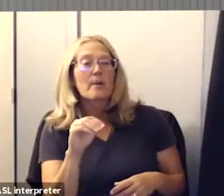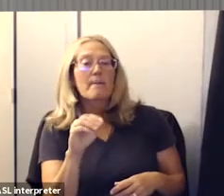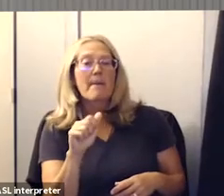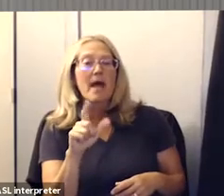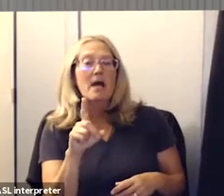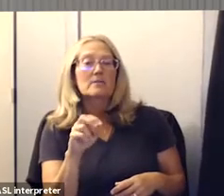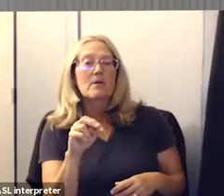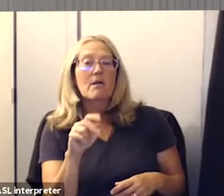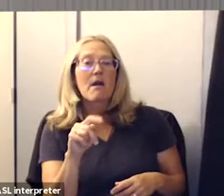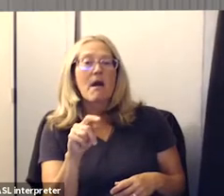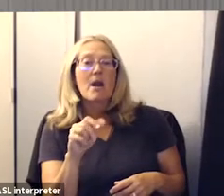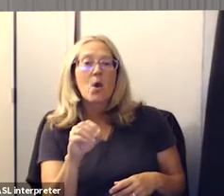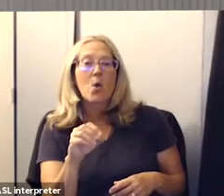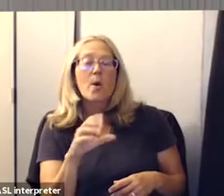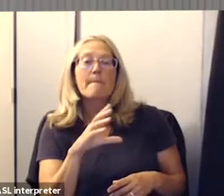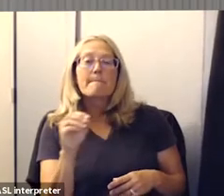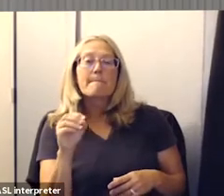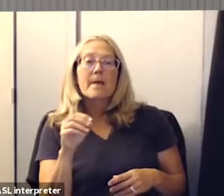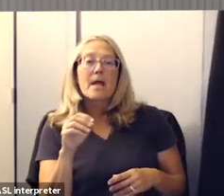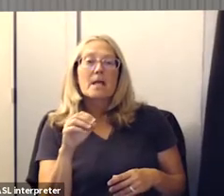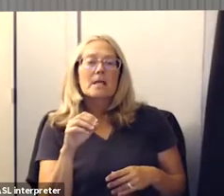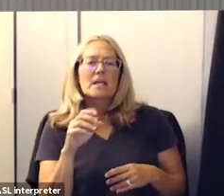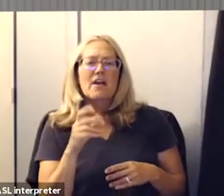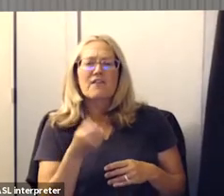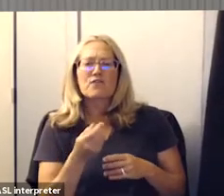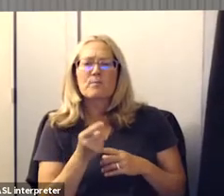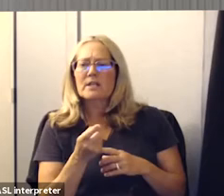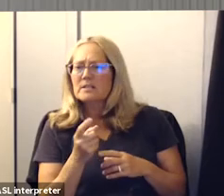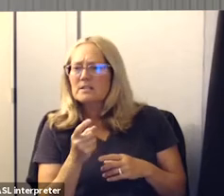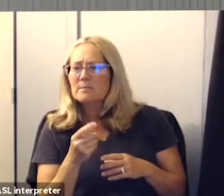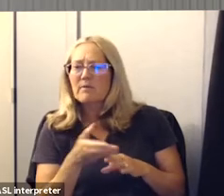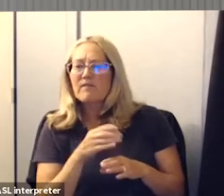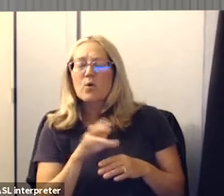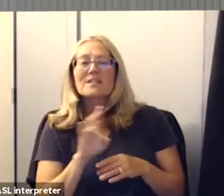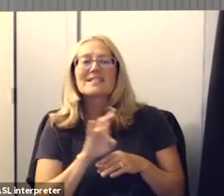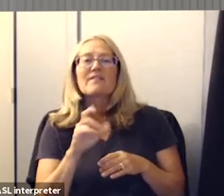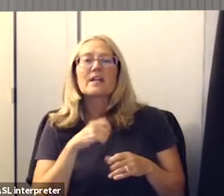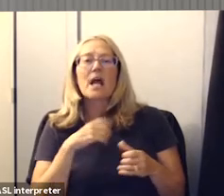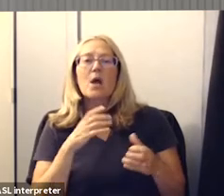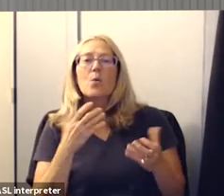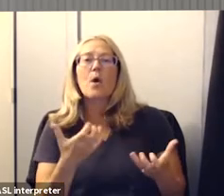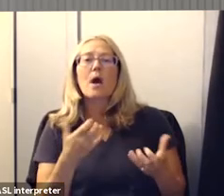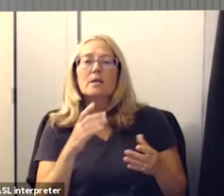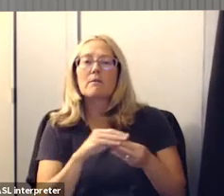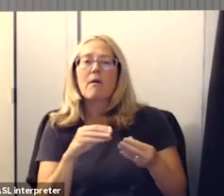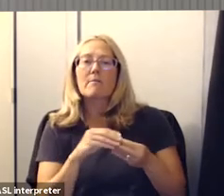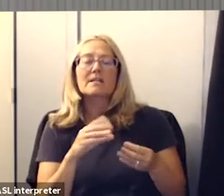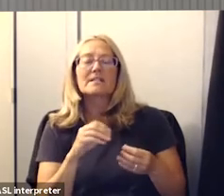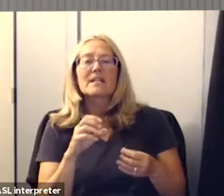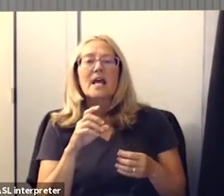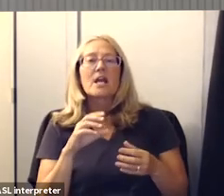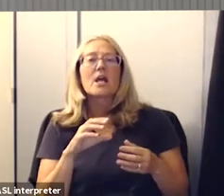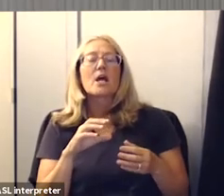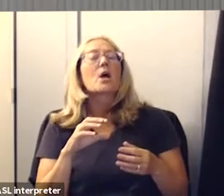one minute or so before seven i think i'd like to hold board comments and correspondence until after our regularly